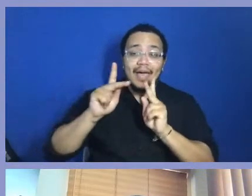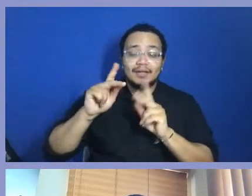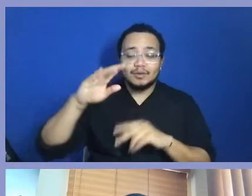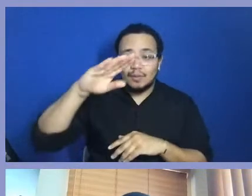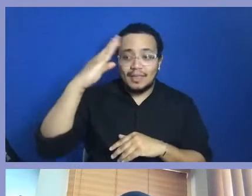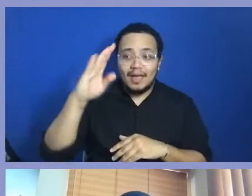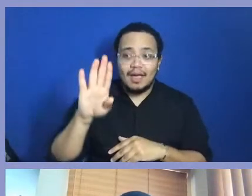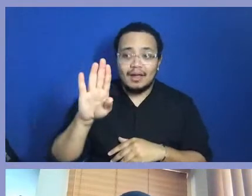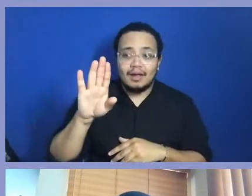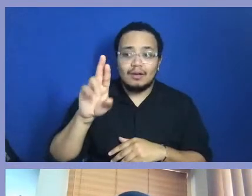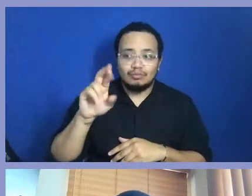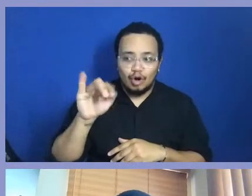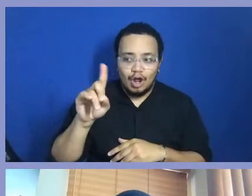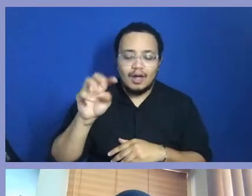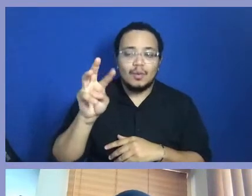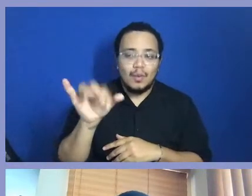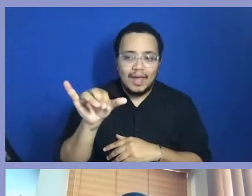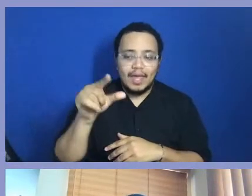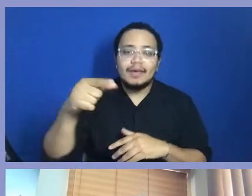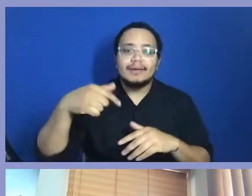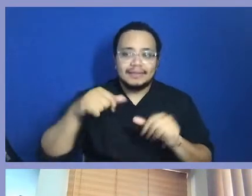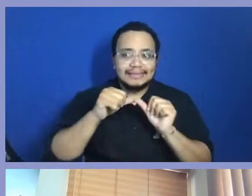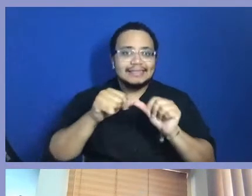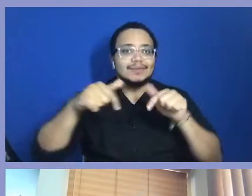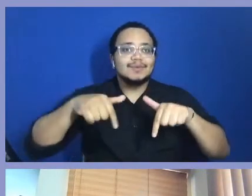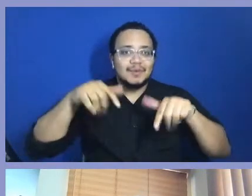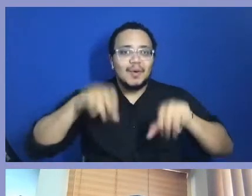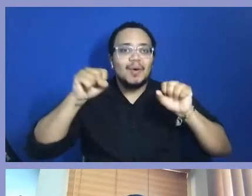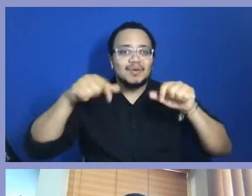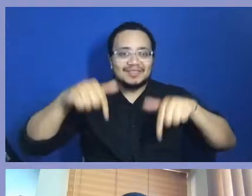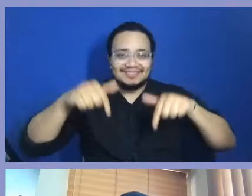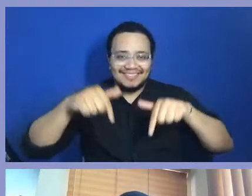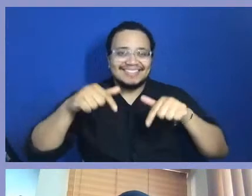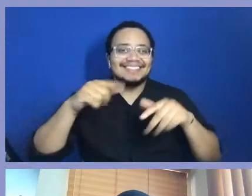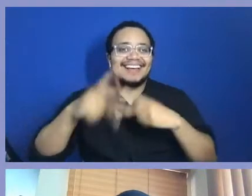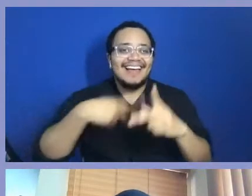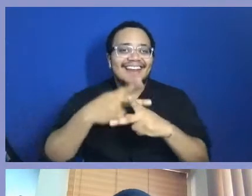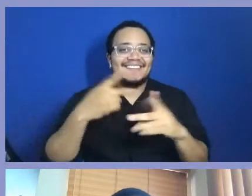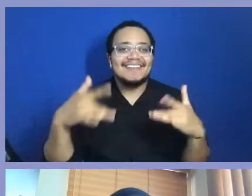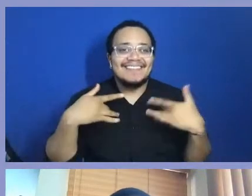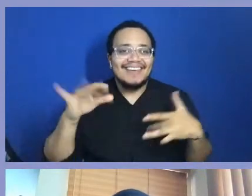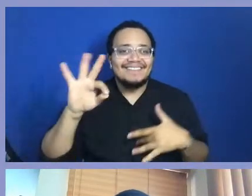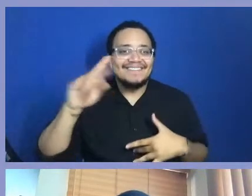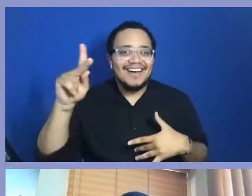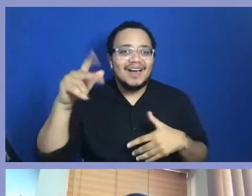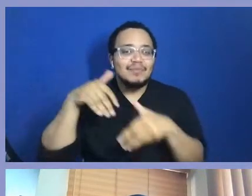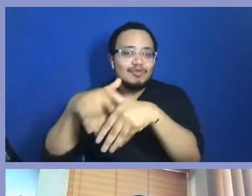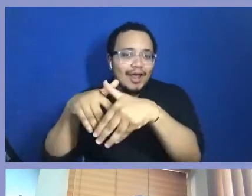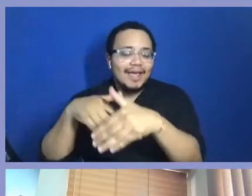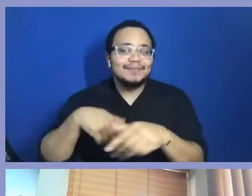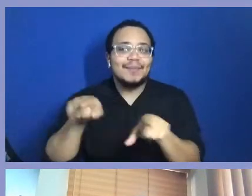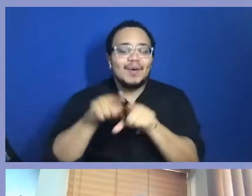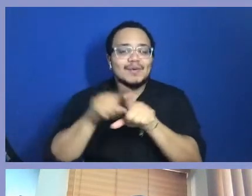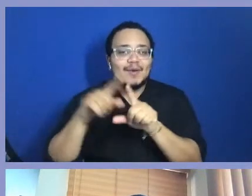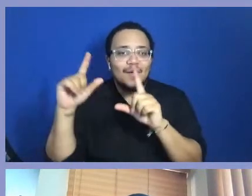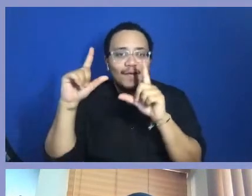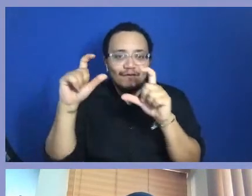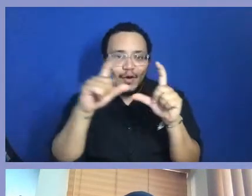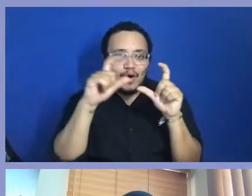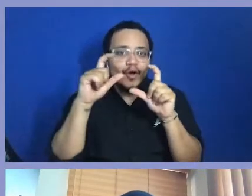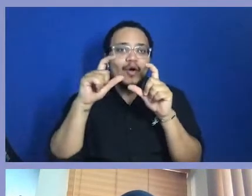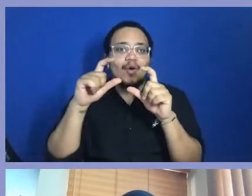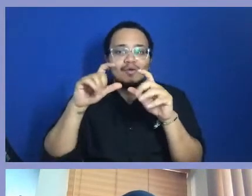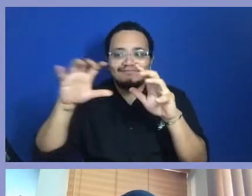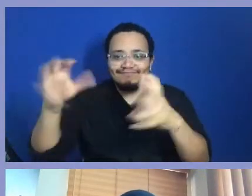you know, continuing to, you know, have events like DC Funk Parade, you know, and have these, you know, photo galleries that, you know,